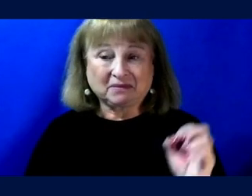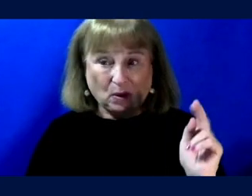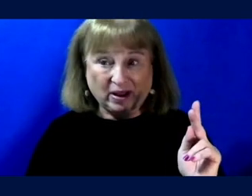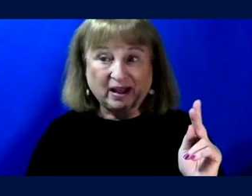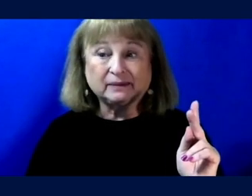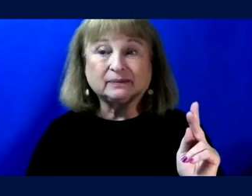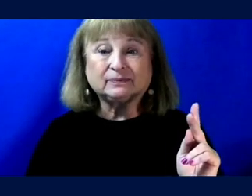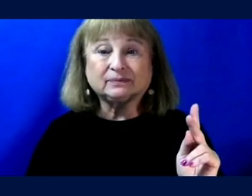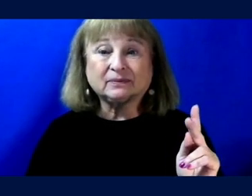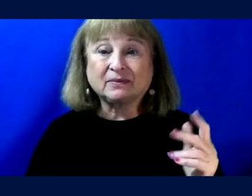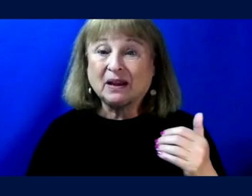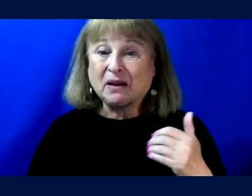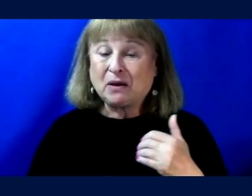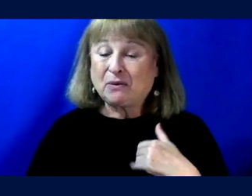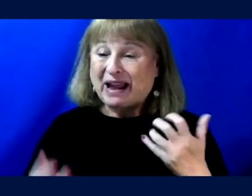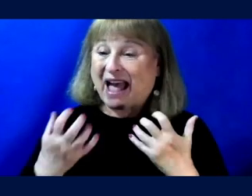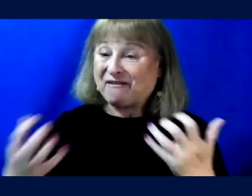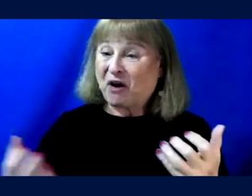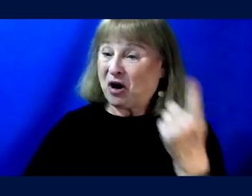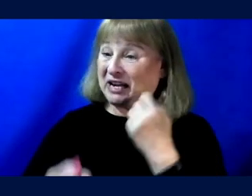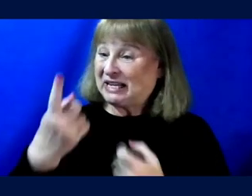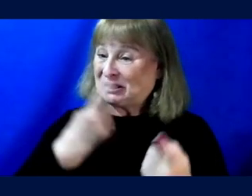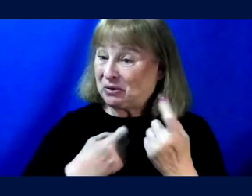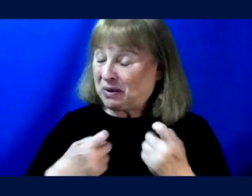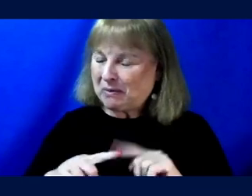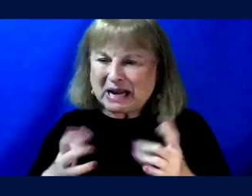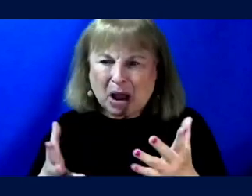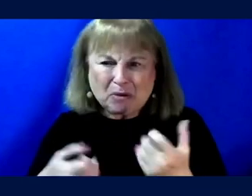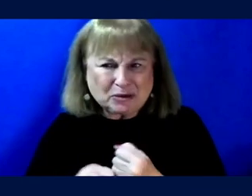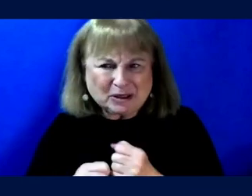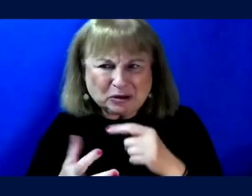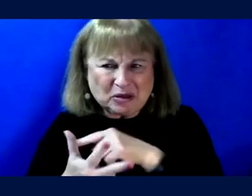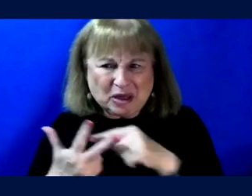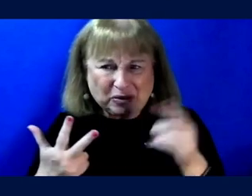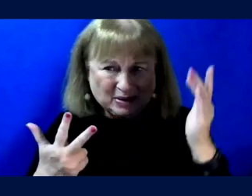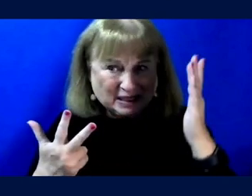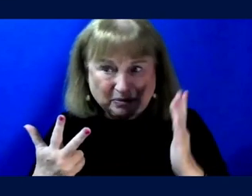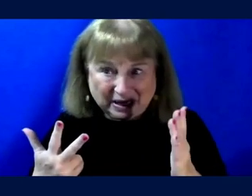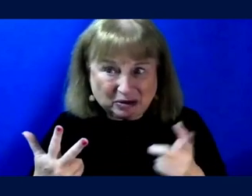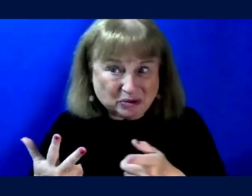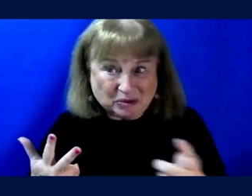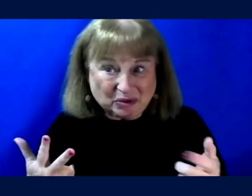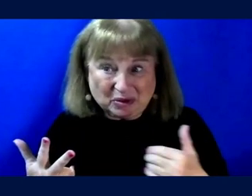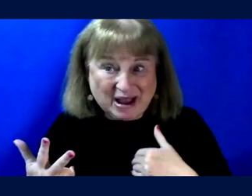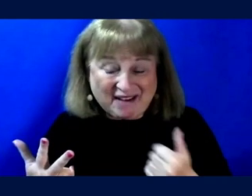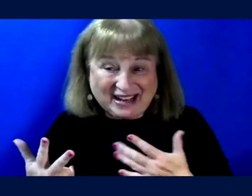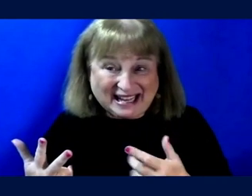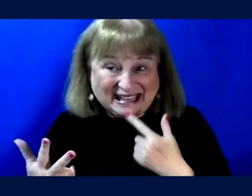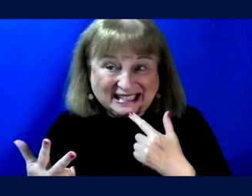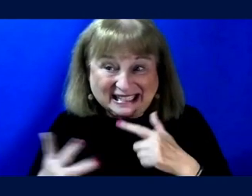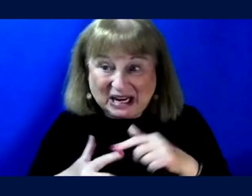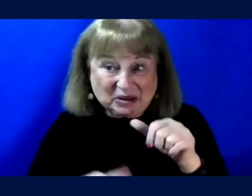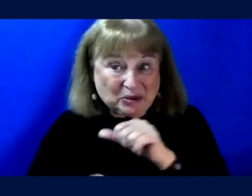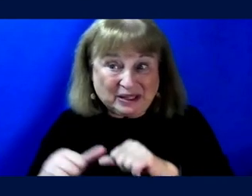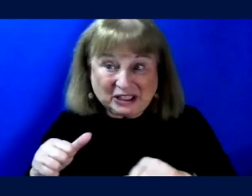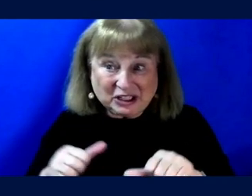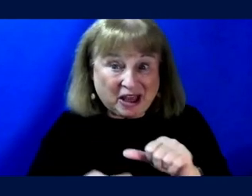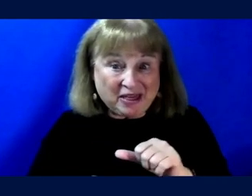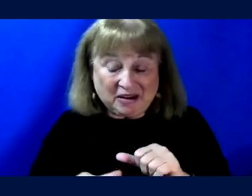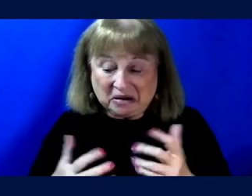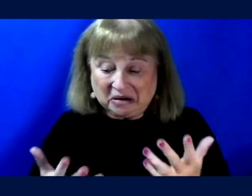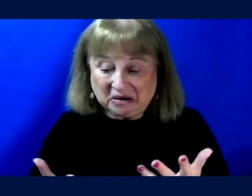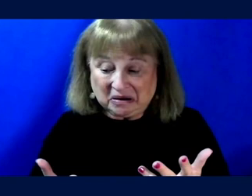Okay. We do have audience questions, but I want to make sure that the three speakers, if you have anything to say to each other or